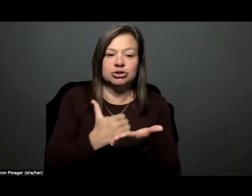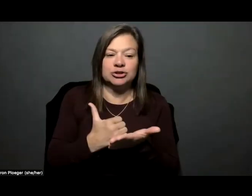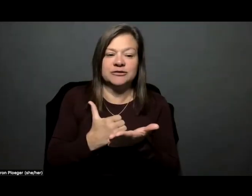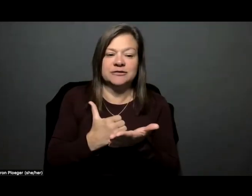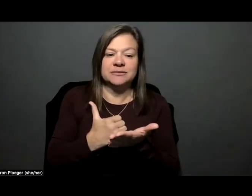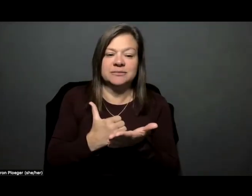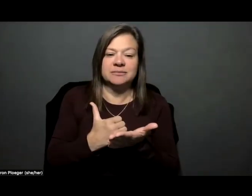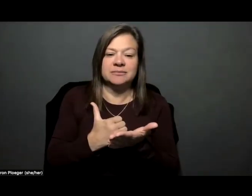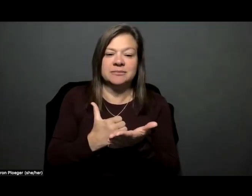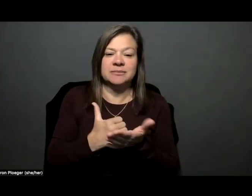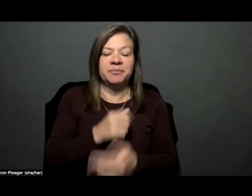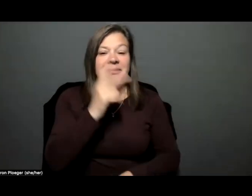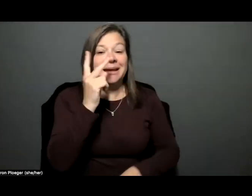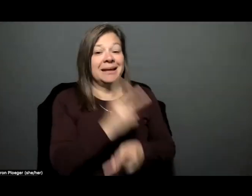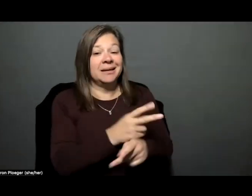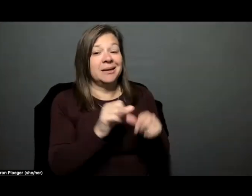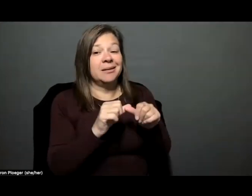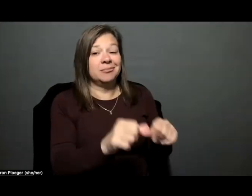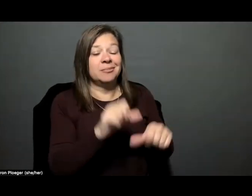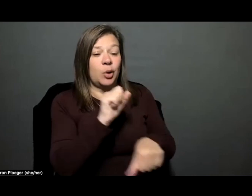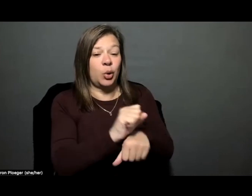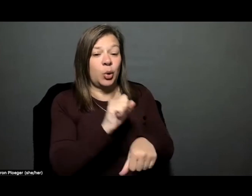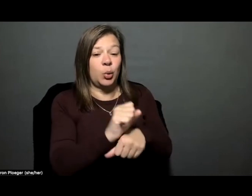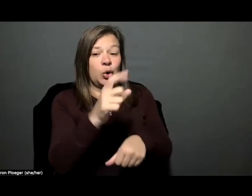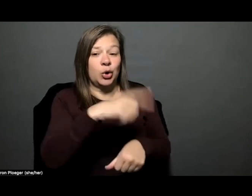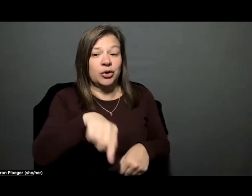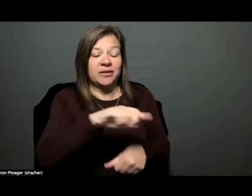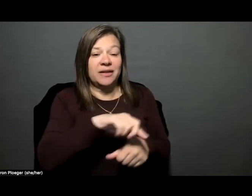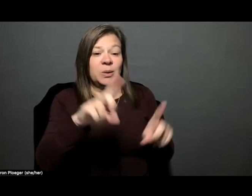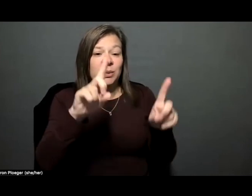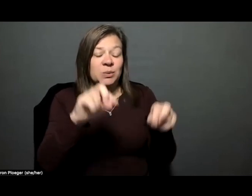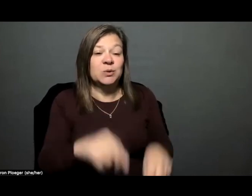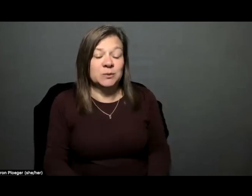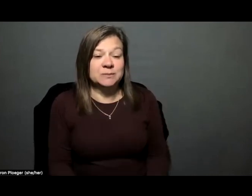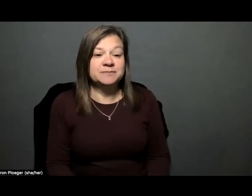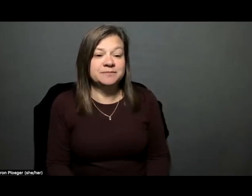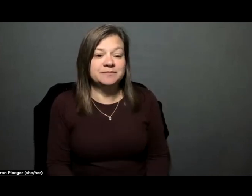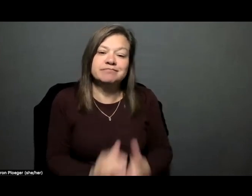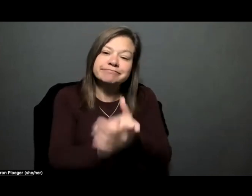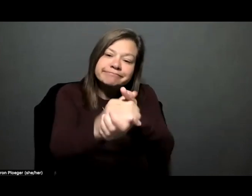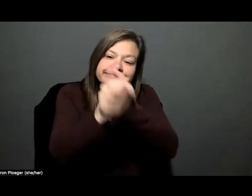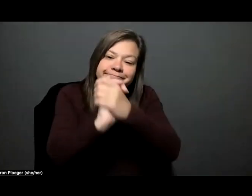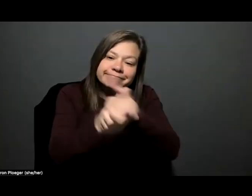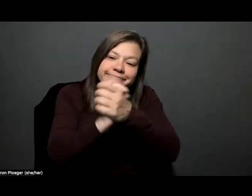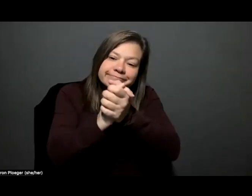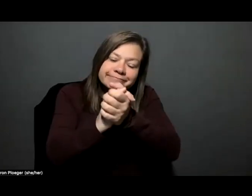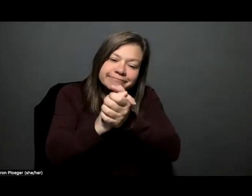Keep doing the work that you do. you. Congratulations.